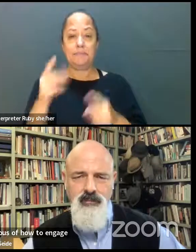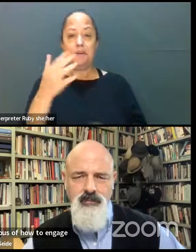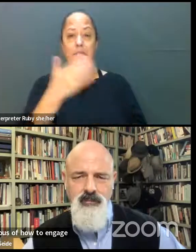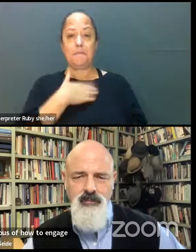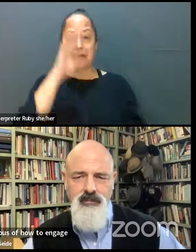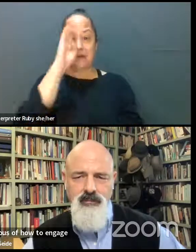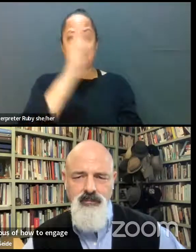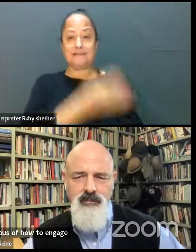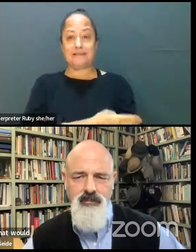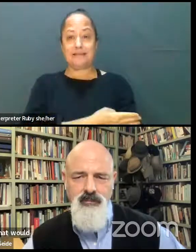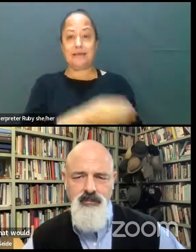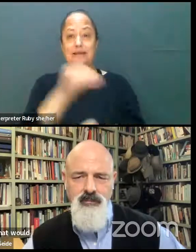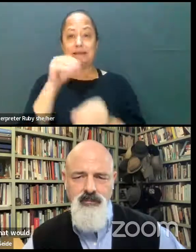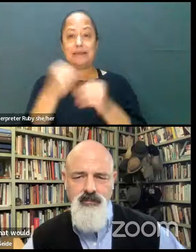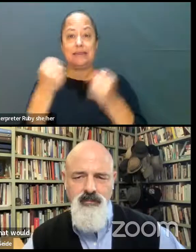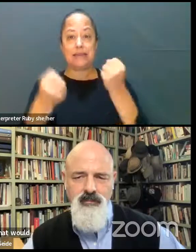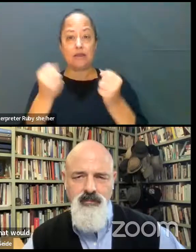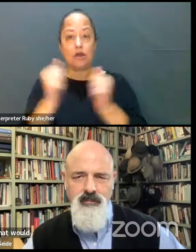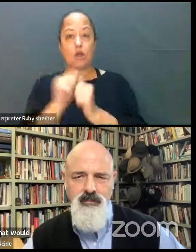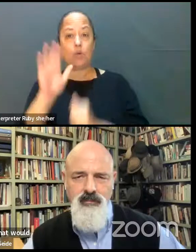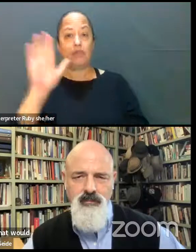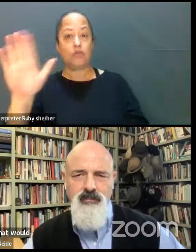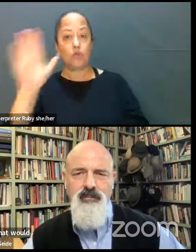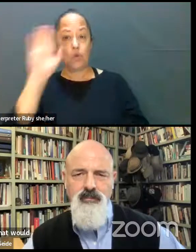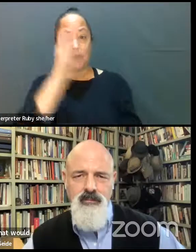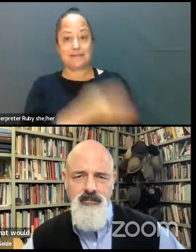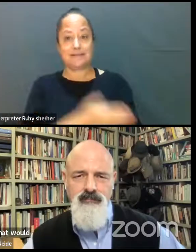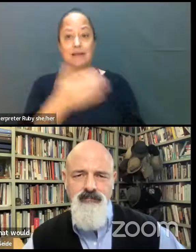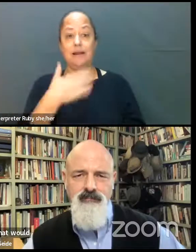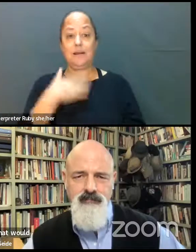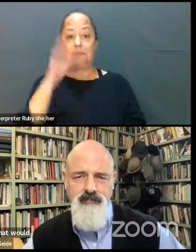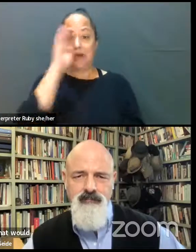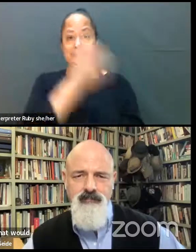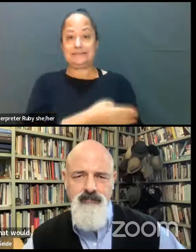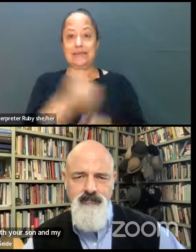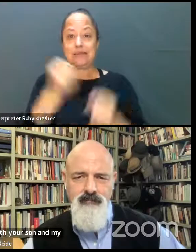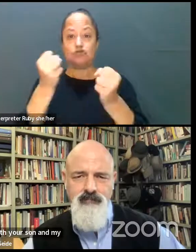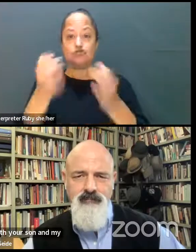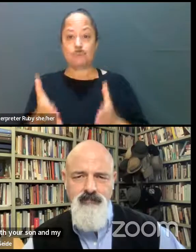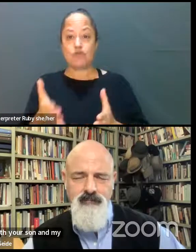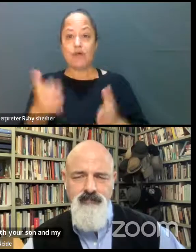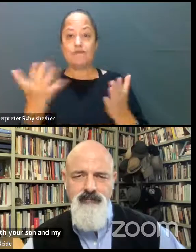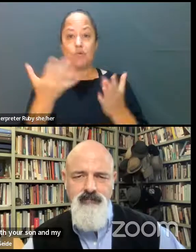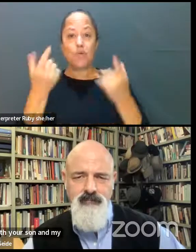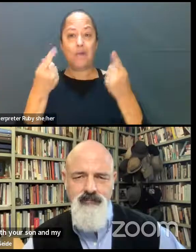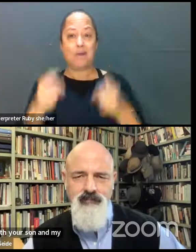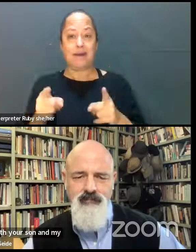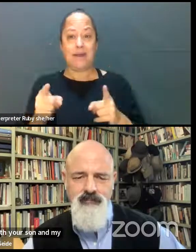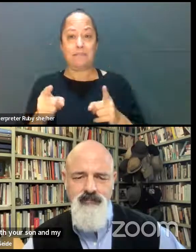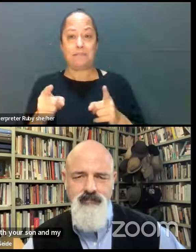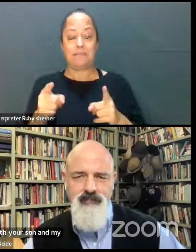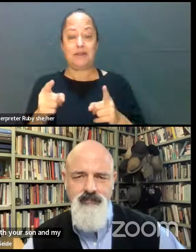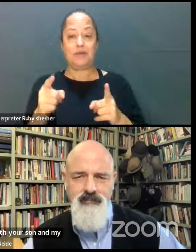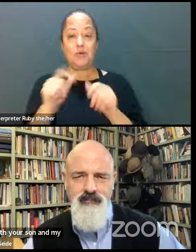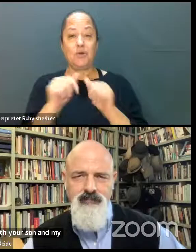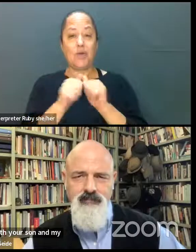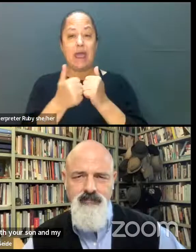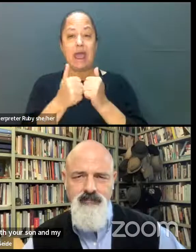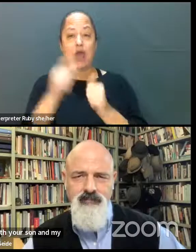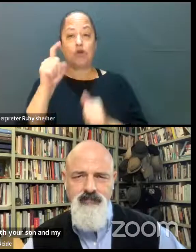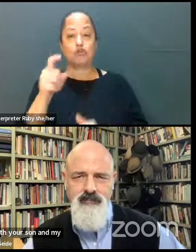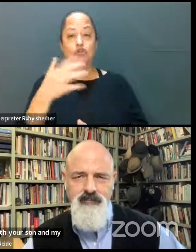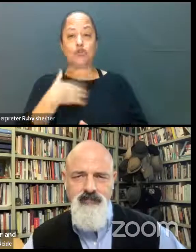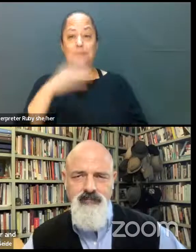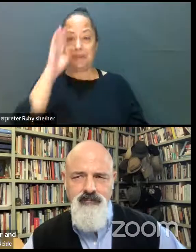son was in a car with your son and my son was the driver and what happens or how should my son